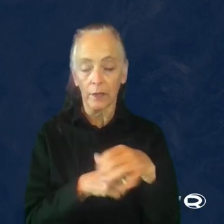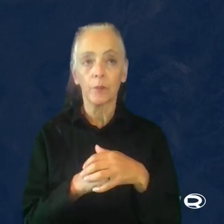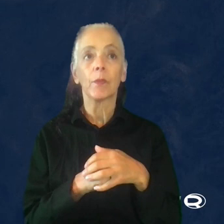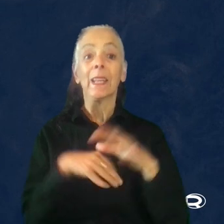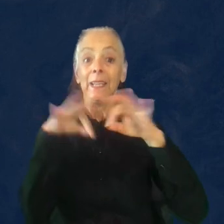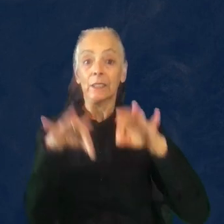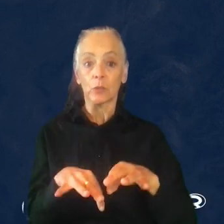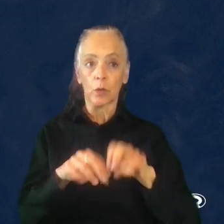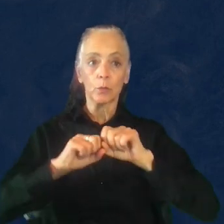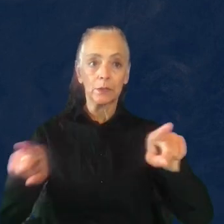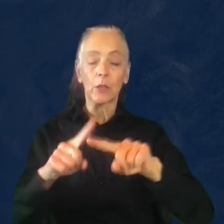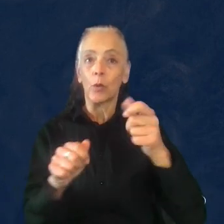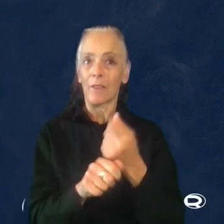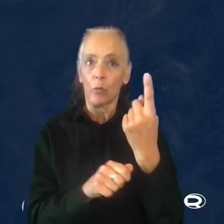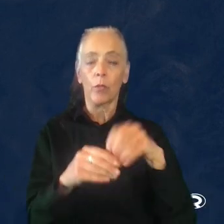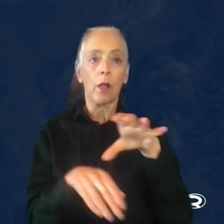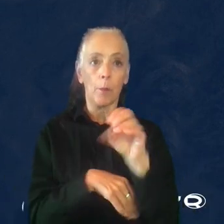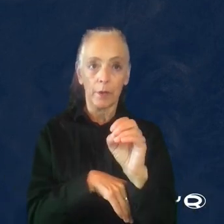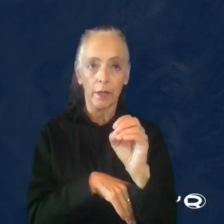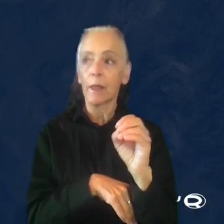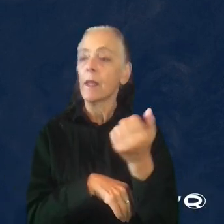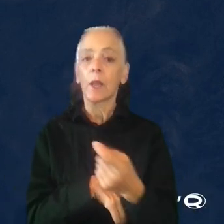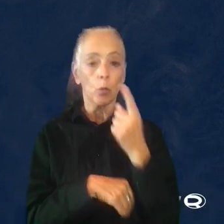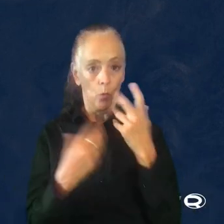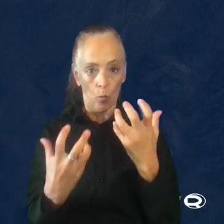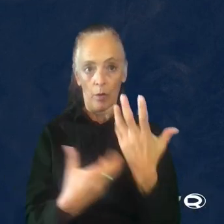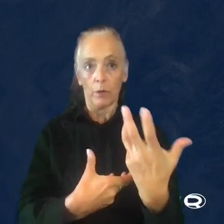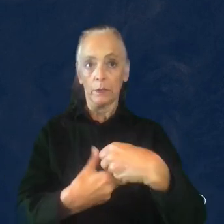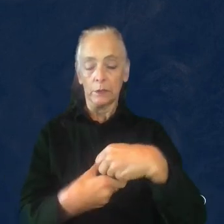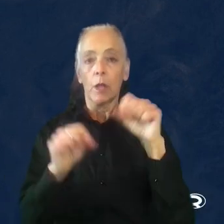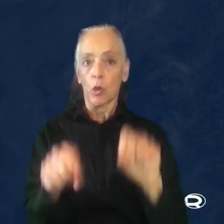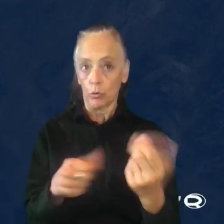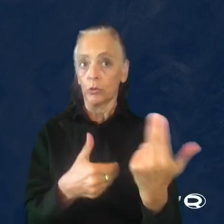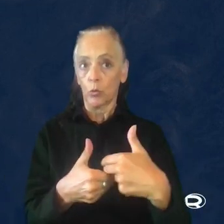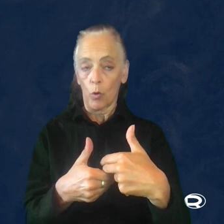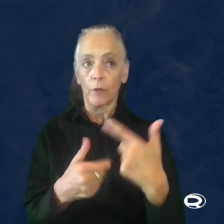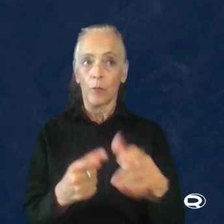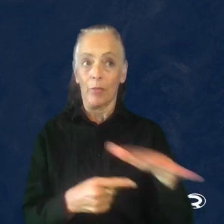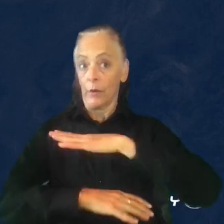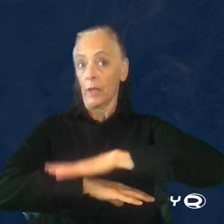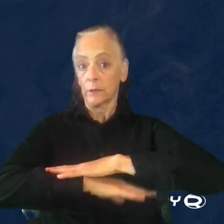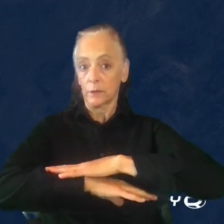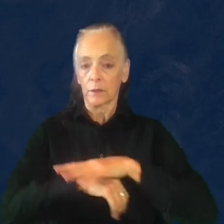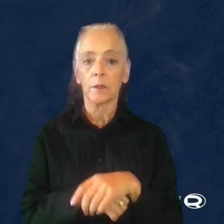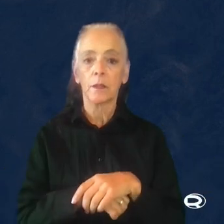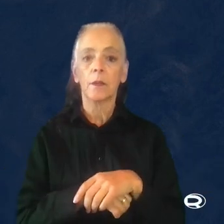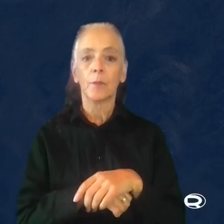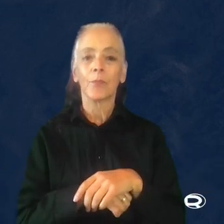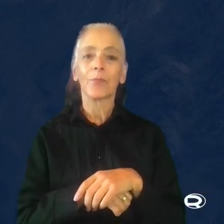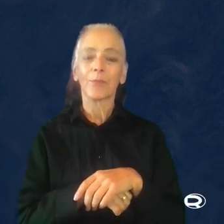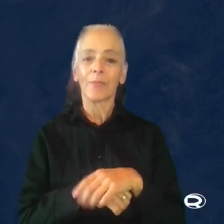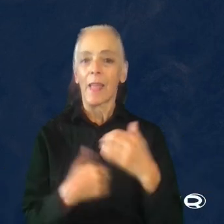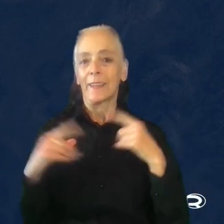Instructions were sent to everyone at the company. And anyone that wants to participate could join in from their desk. And there was a